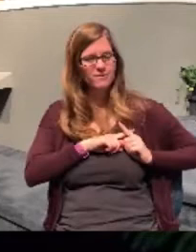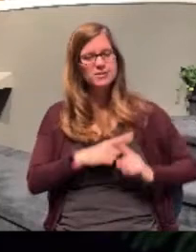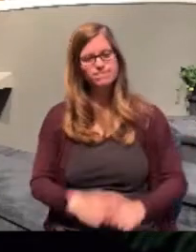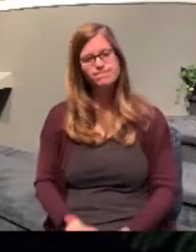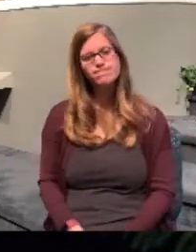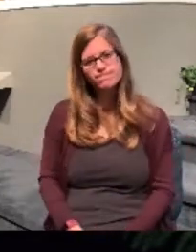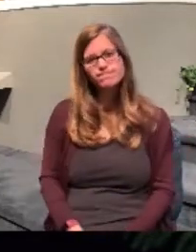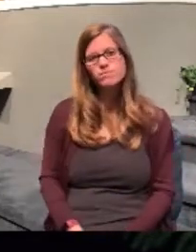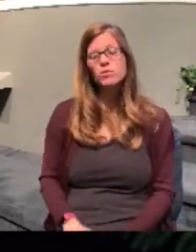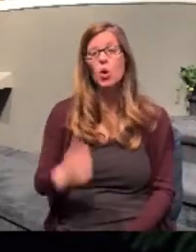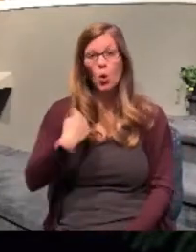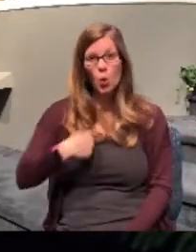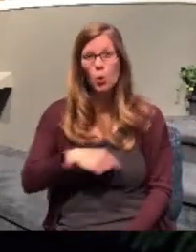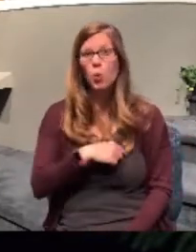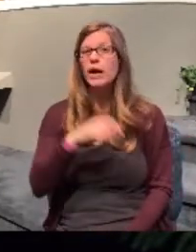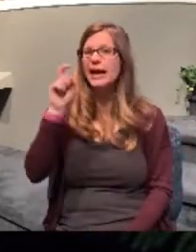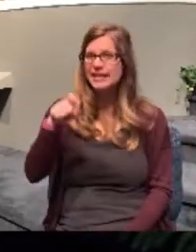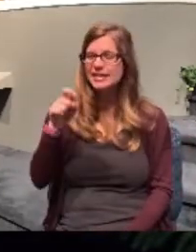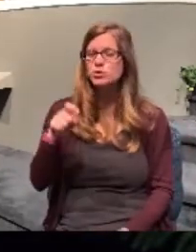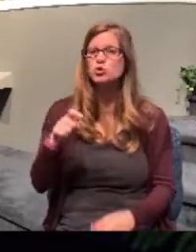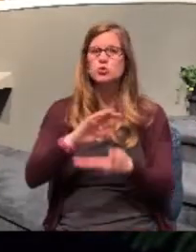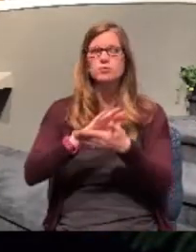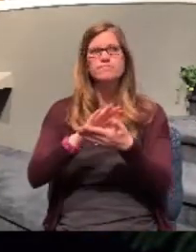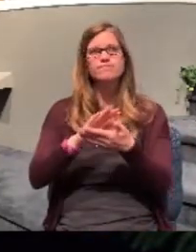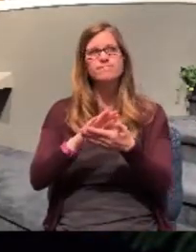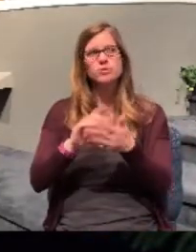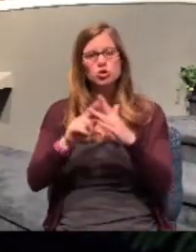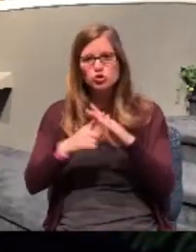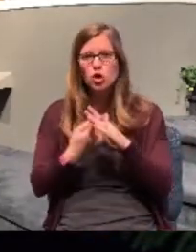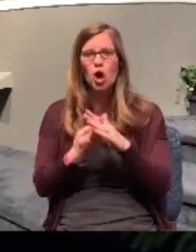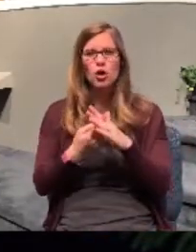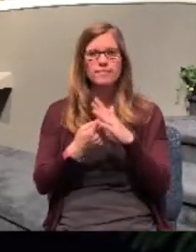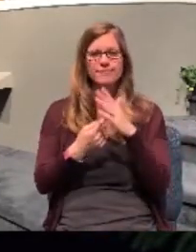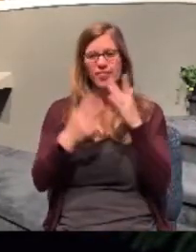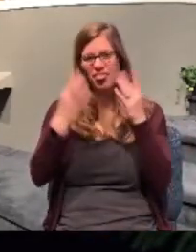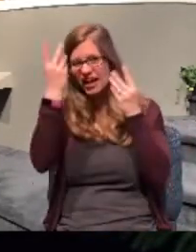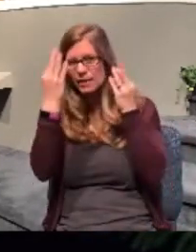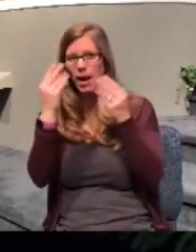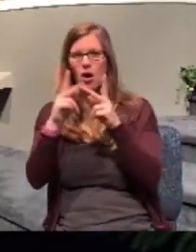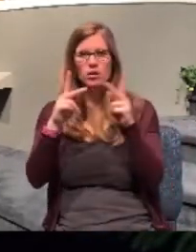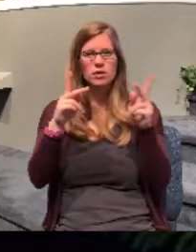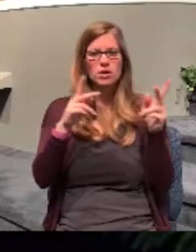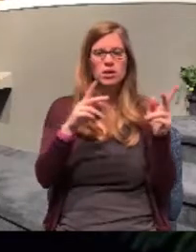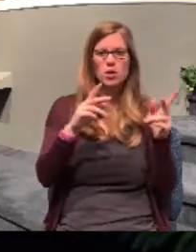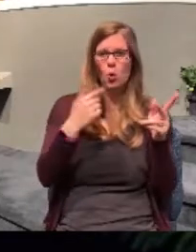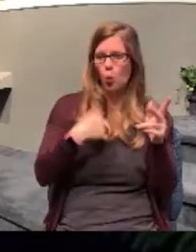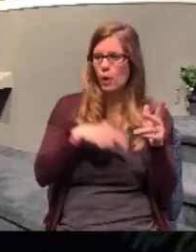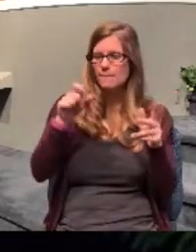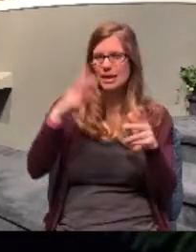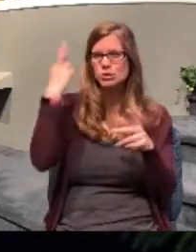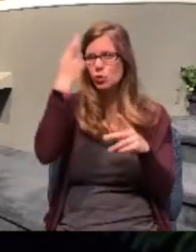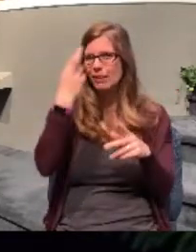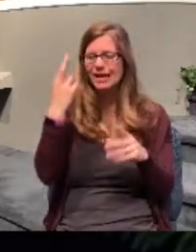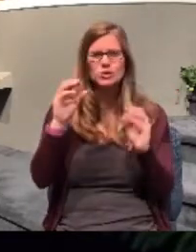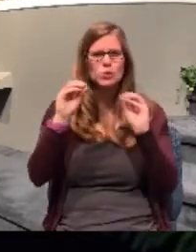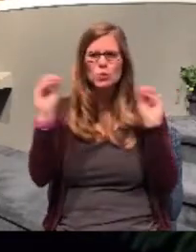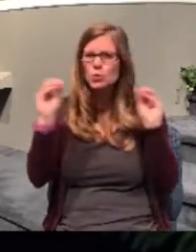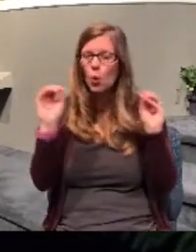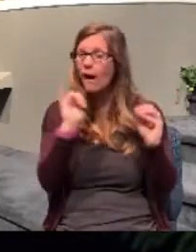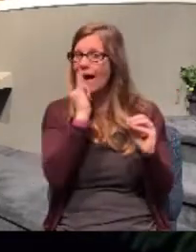saved. We need to get to the place in our Christian lives where we realize there are no accidents.